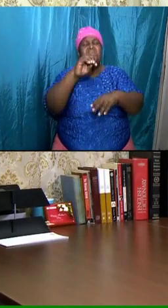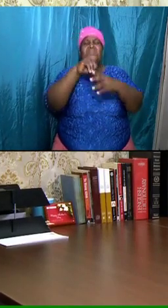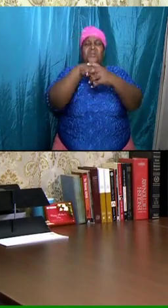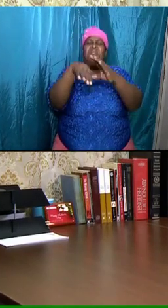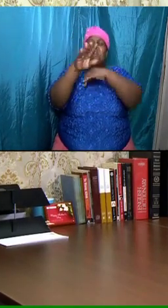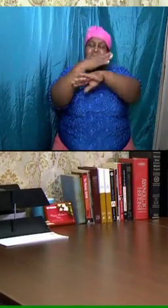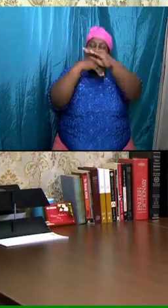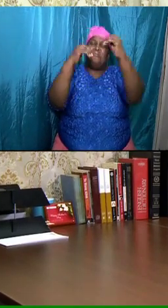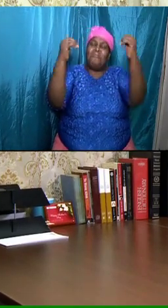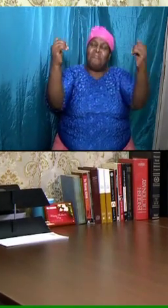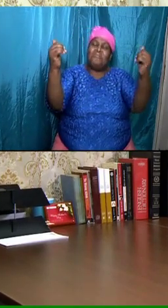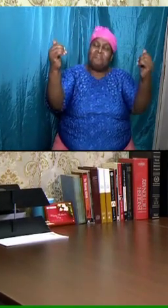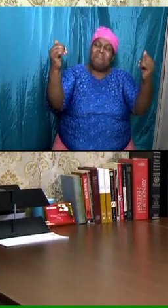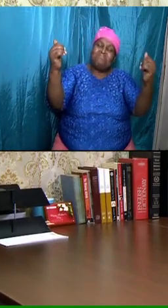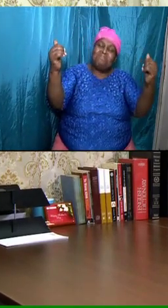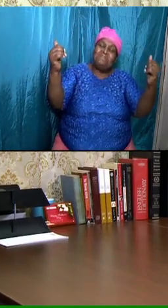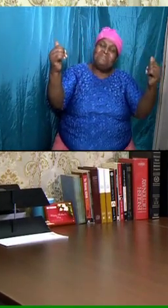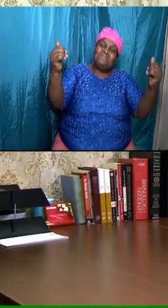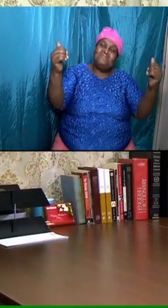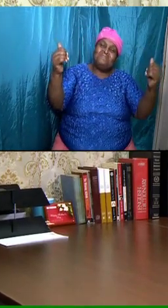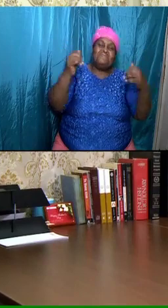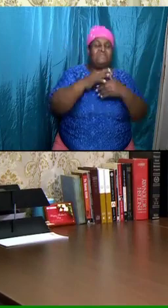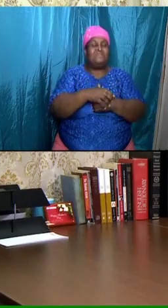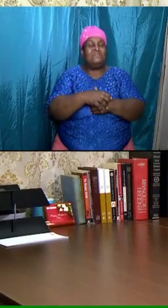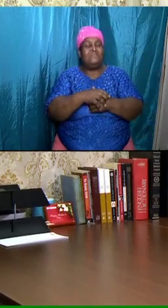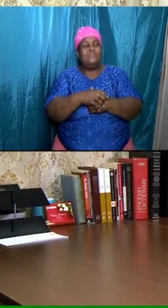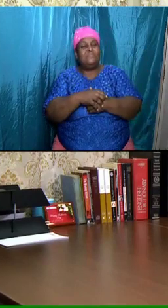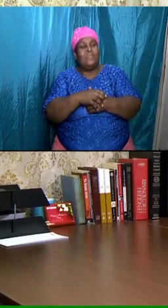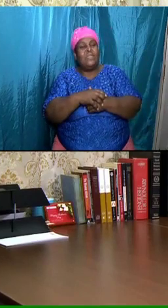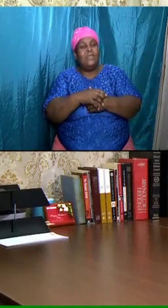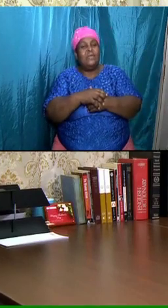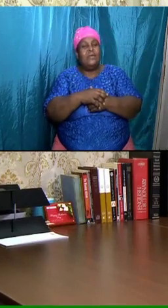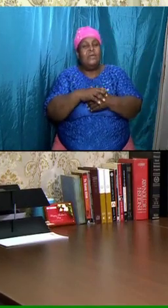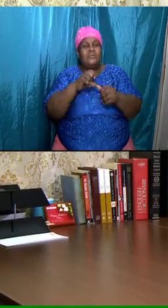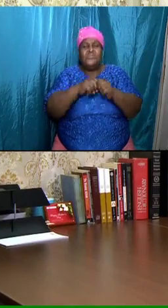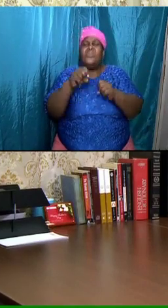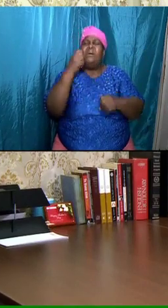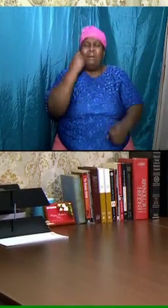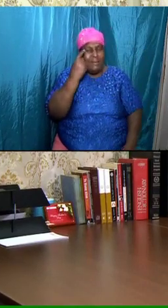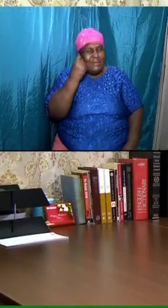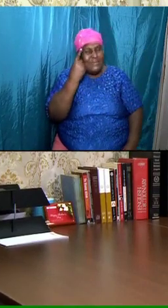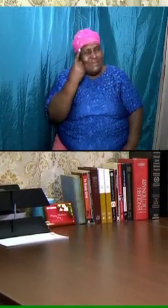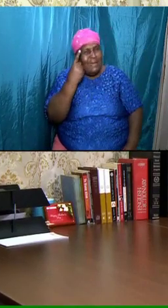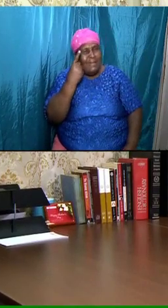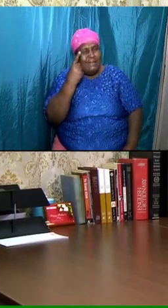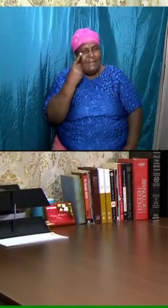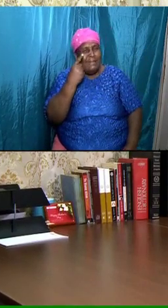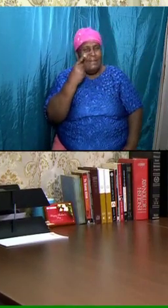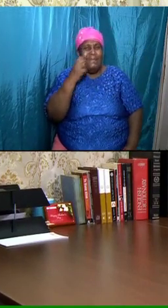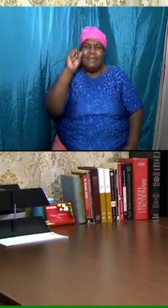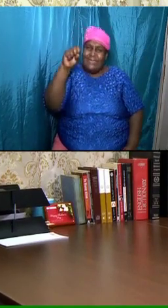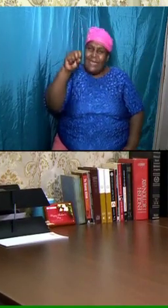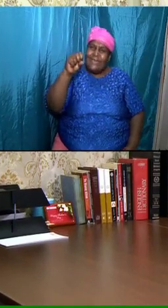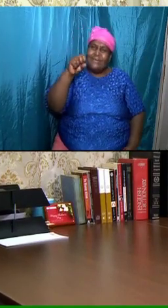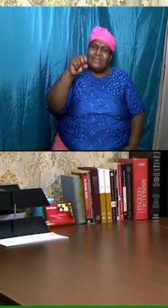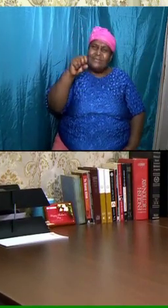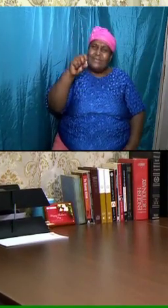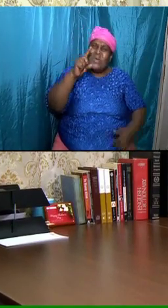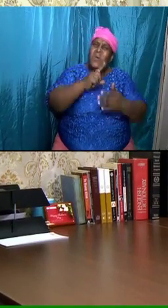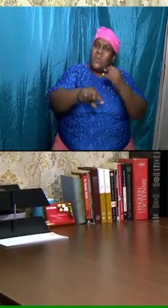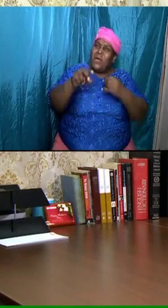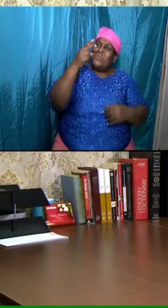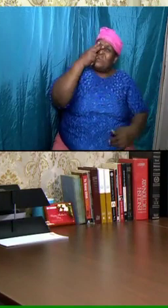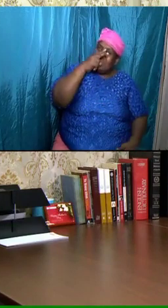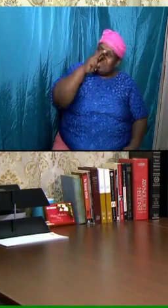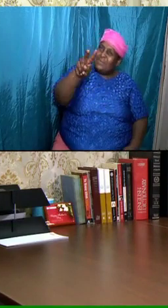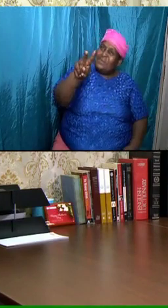In heaven. And so I would like us to understand that yes what we saw and let's look at